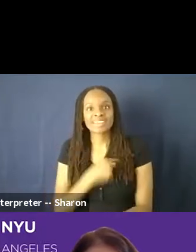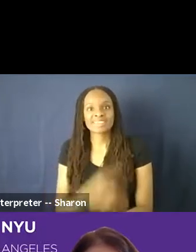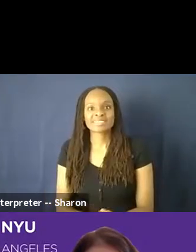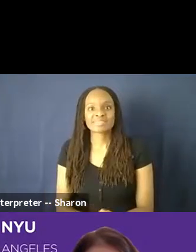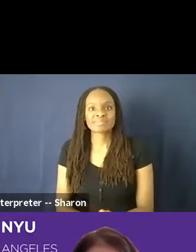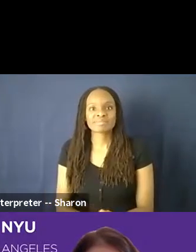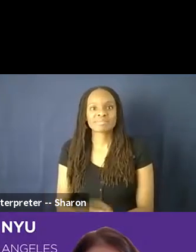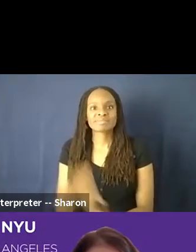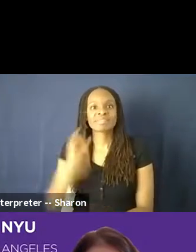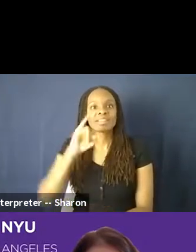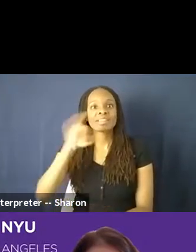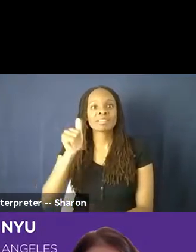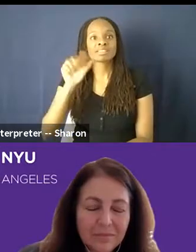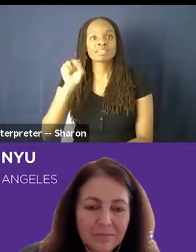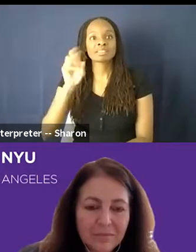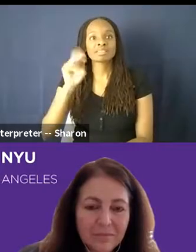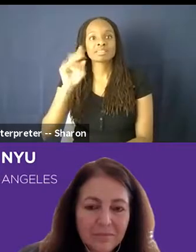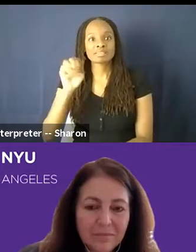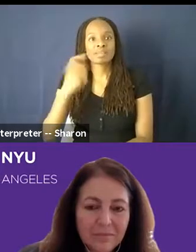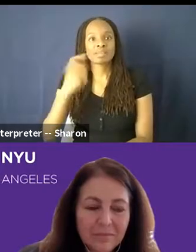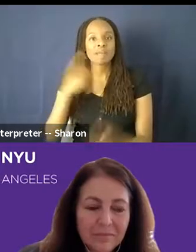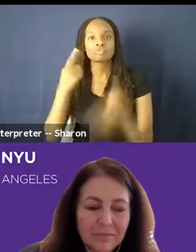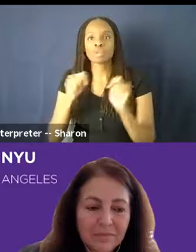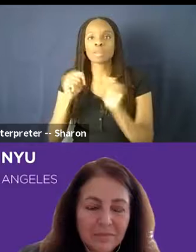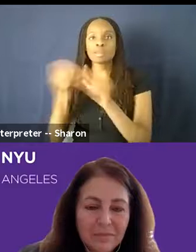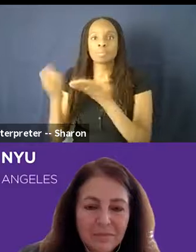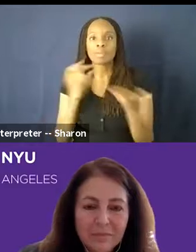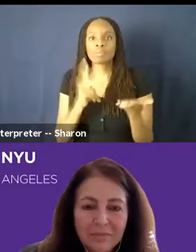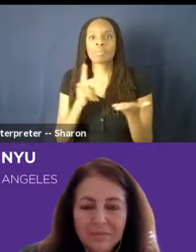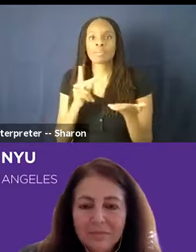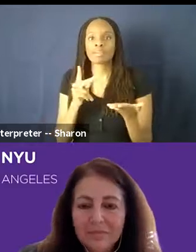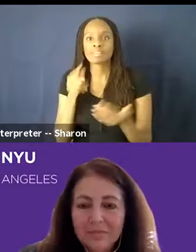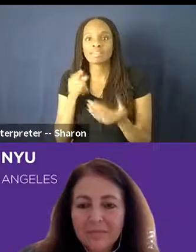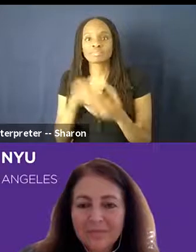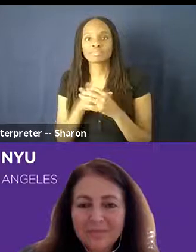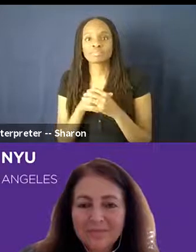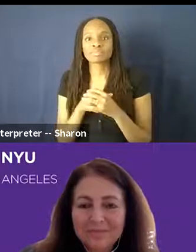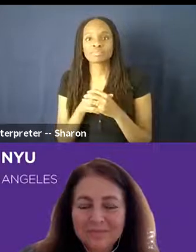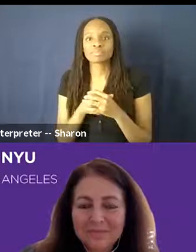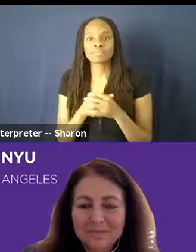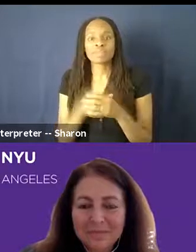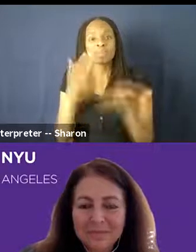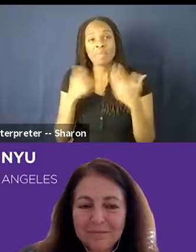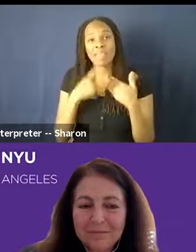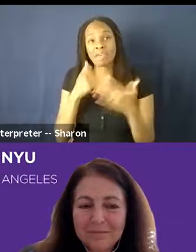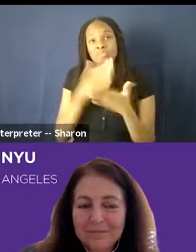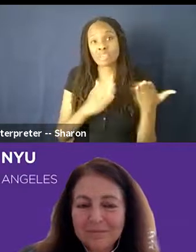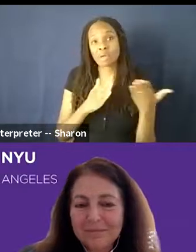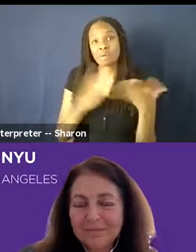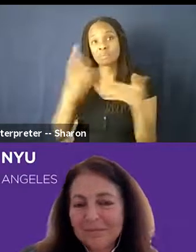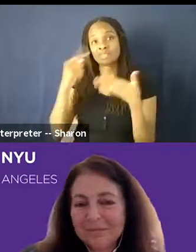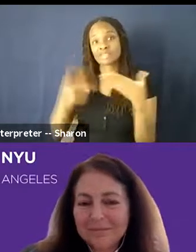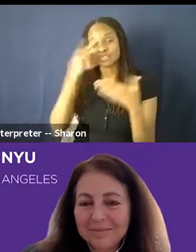So Jasmine, I'm going to bring back Jasmine Barad, who's our Director of Events, who may have some parting details for